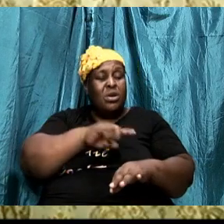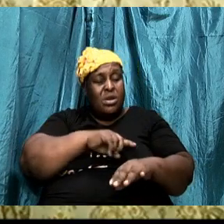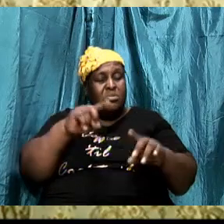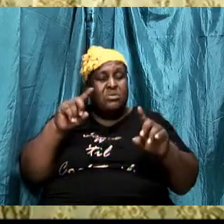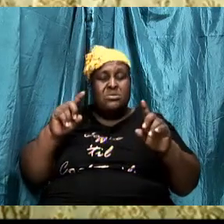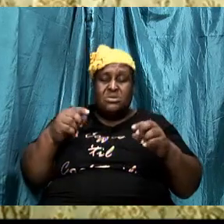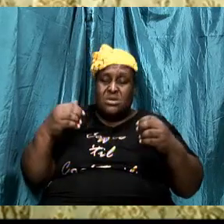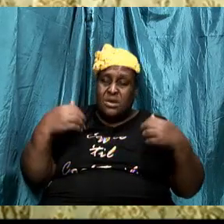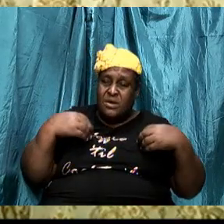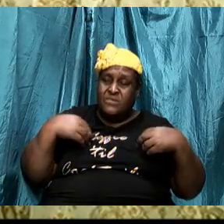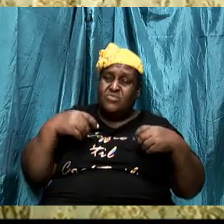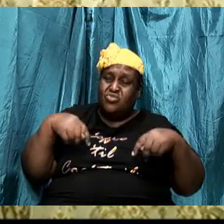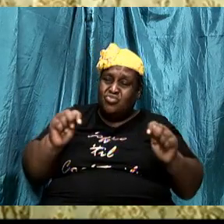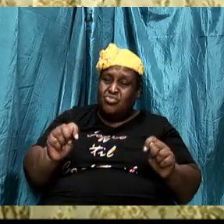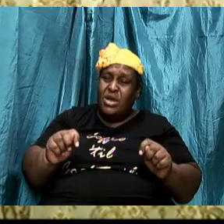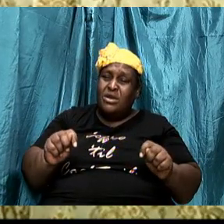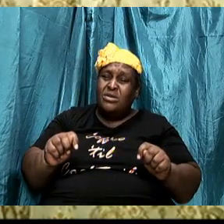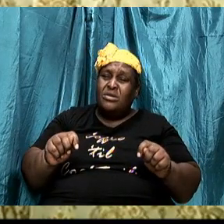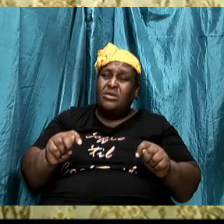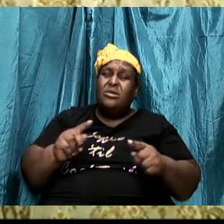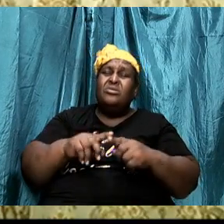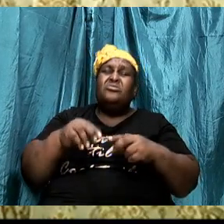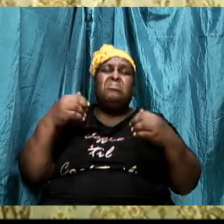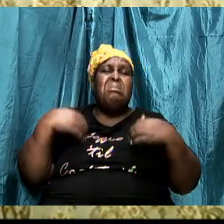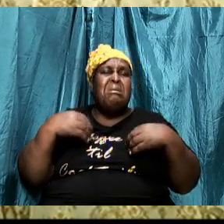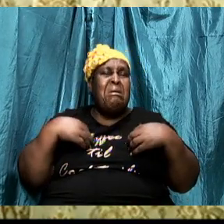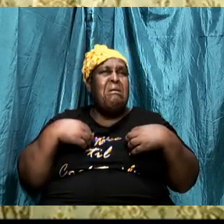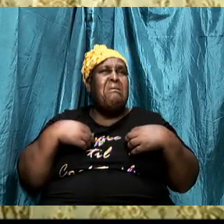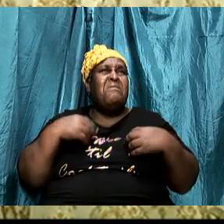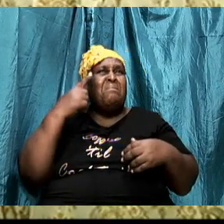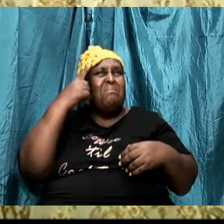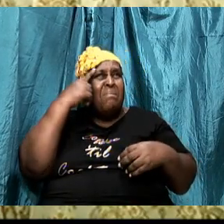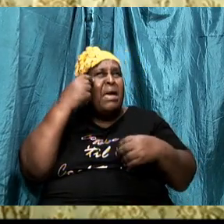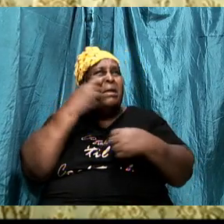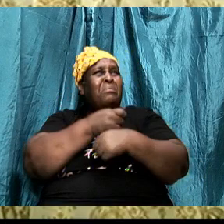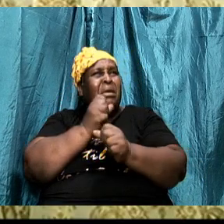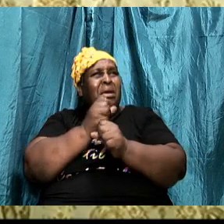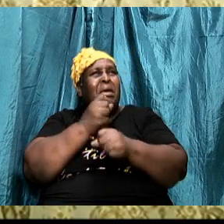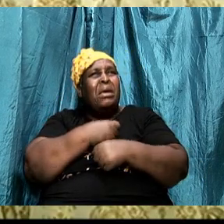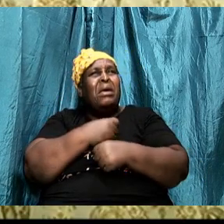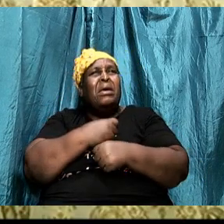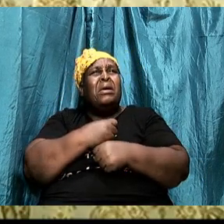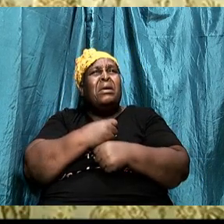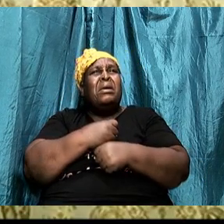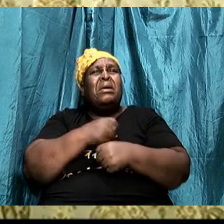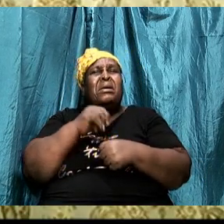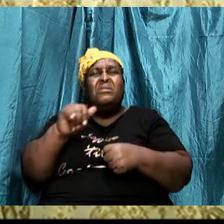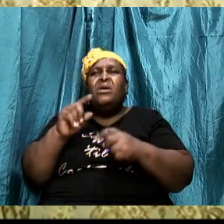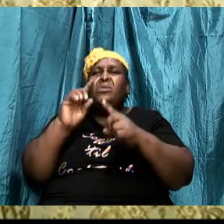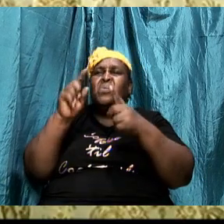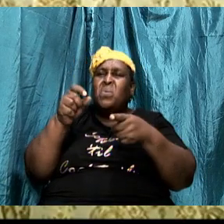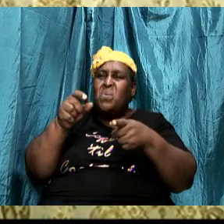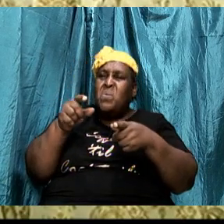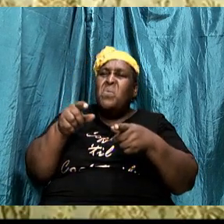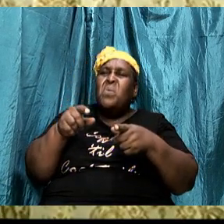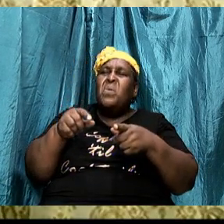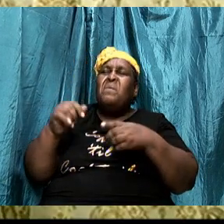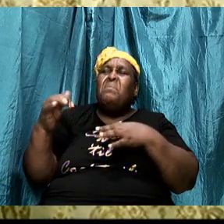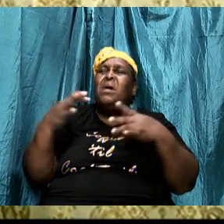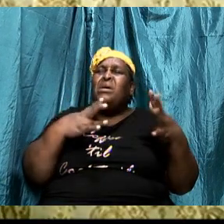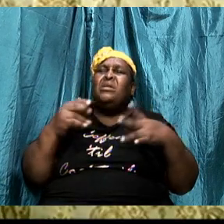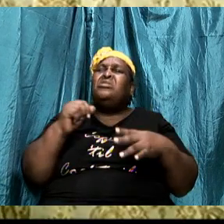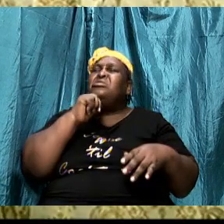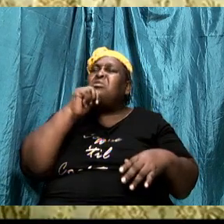mindset that when we approach things in life, when we approach the battle, that we understand that it's not of ourselves.